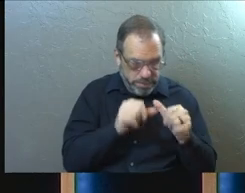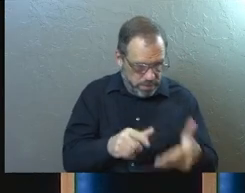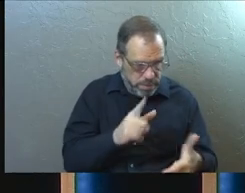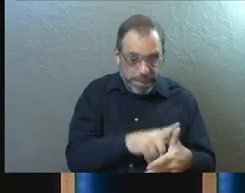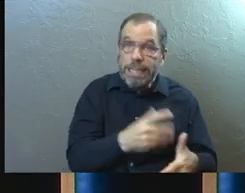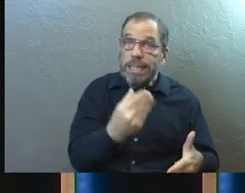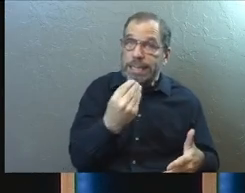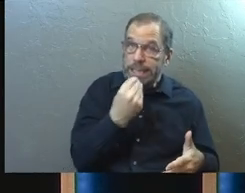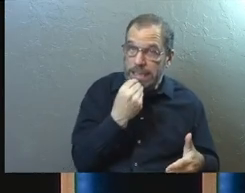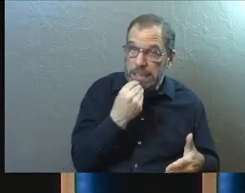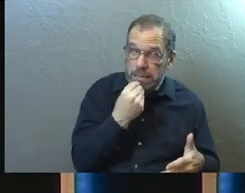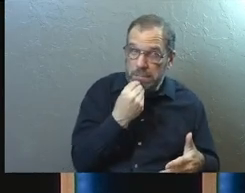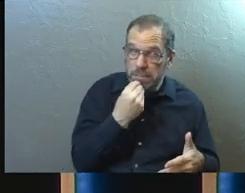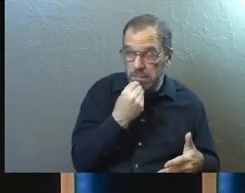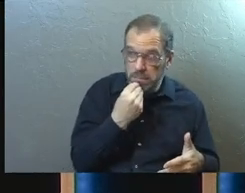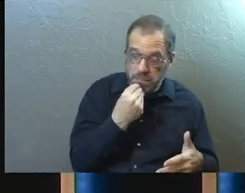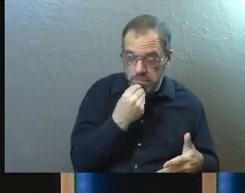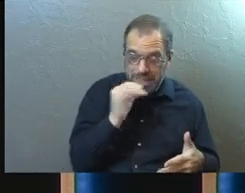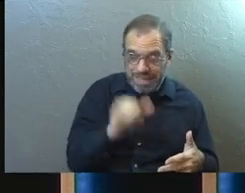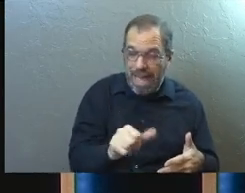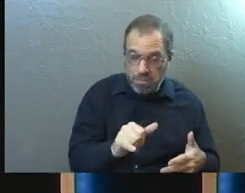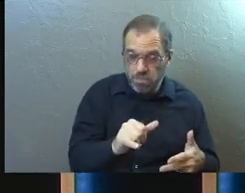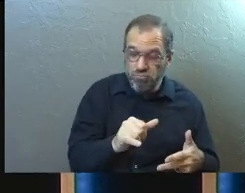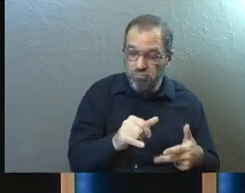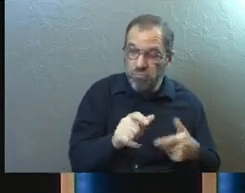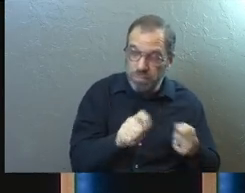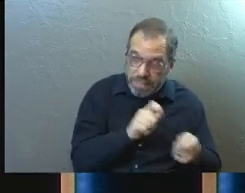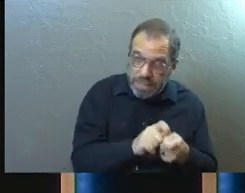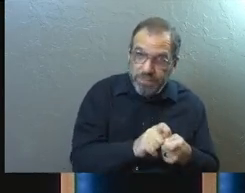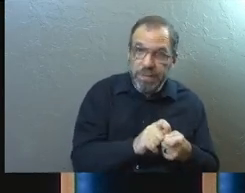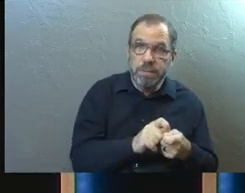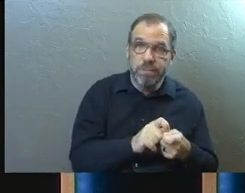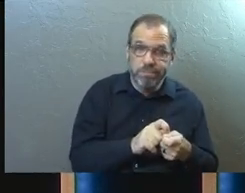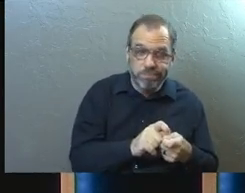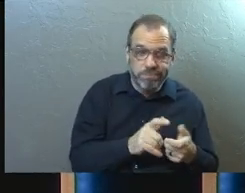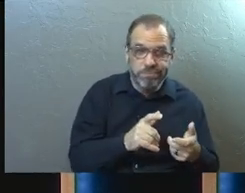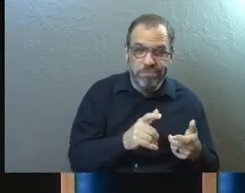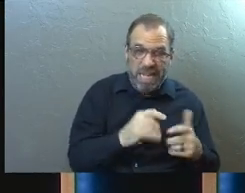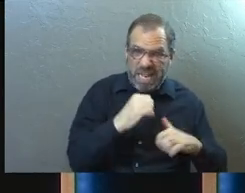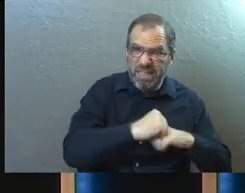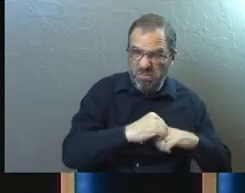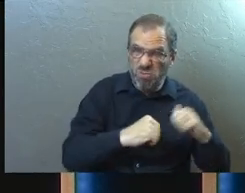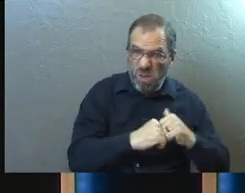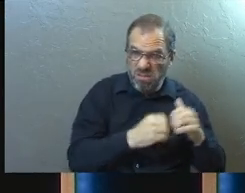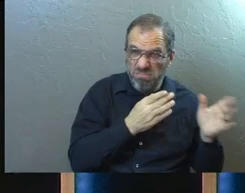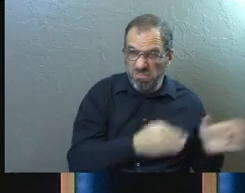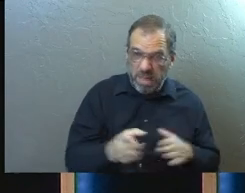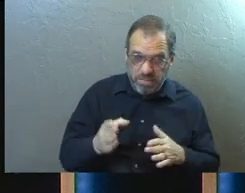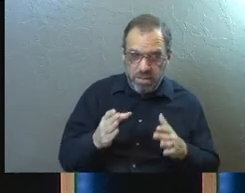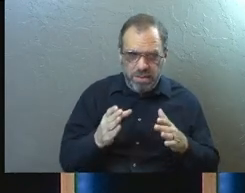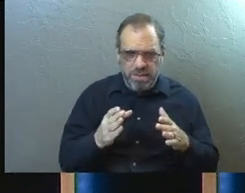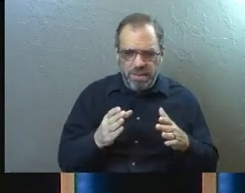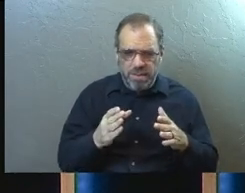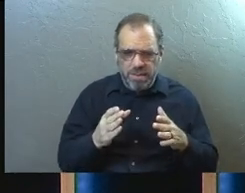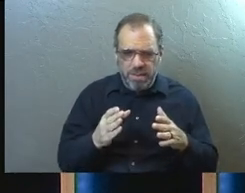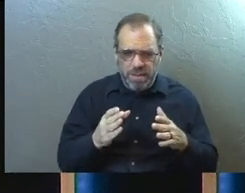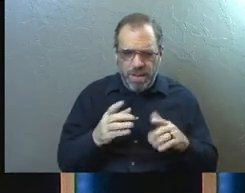They continued to eat things in a way that was laid out for them and had all of these structures. But